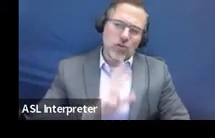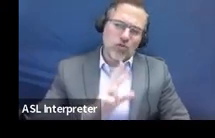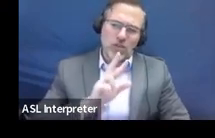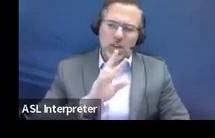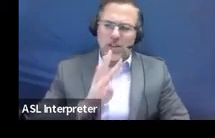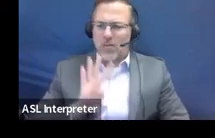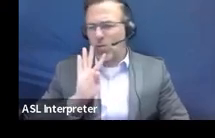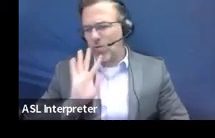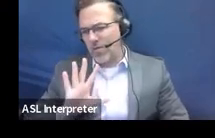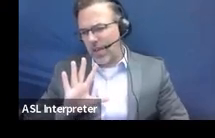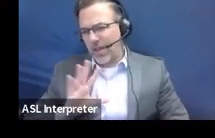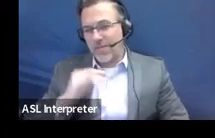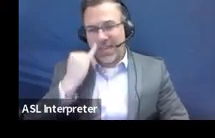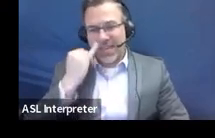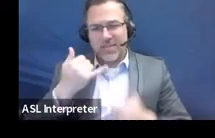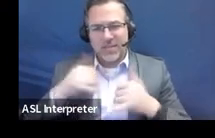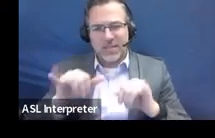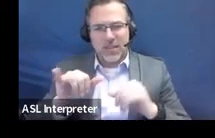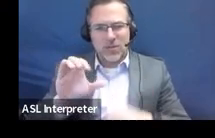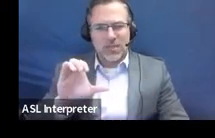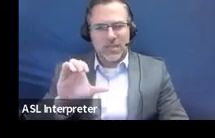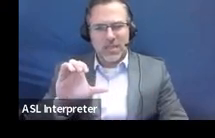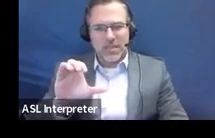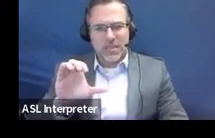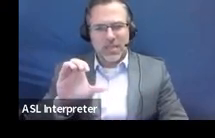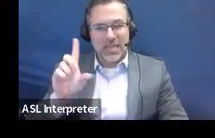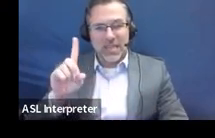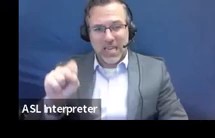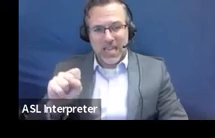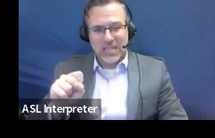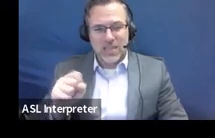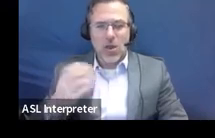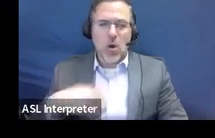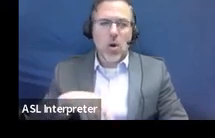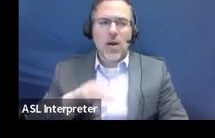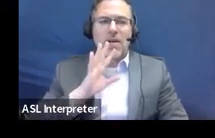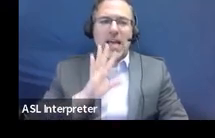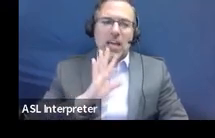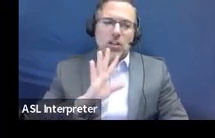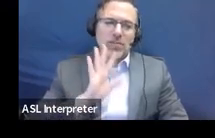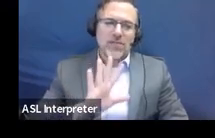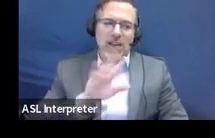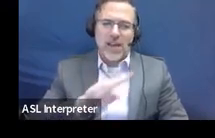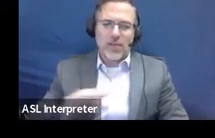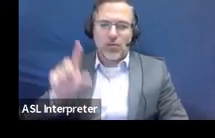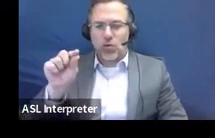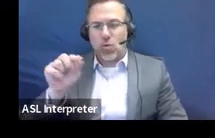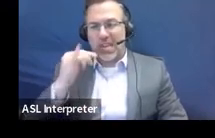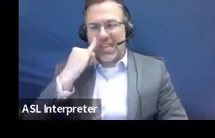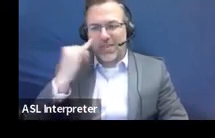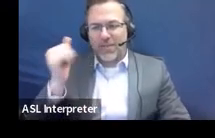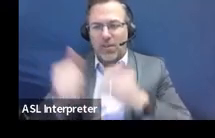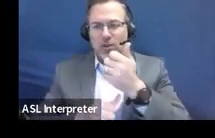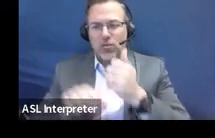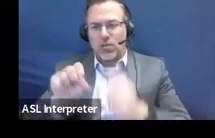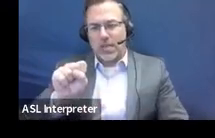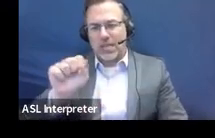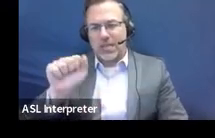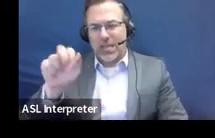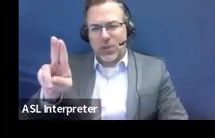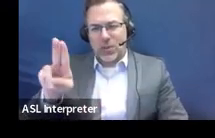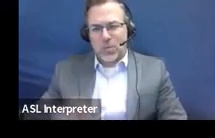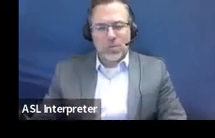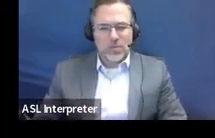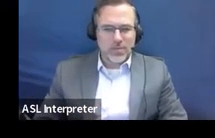CVS, or you would use ages five through 20 for if they were with the SAU. So just a little side